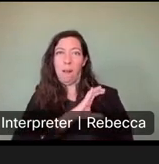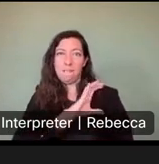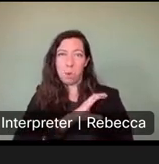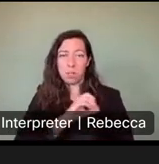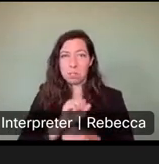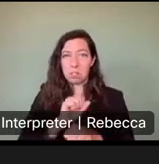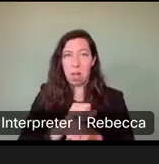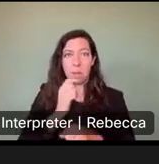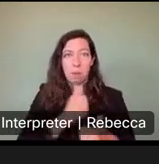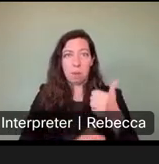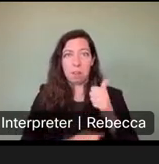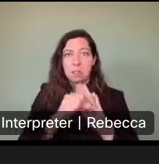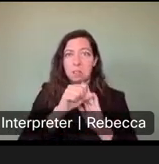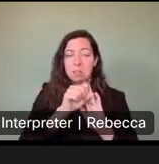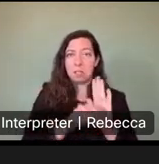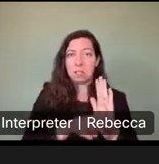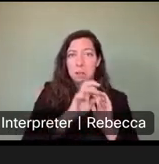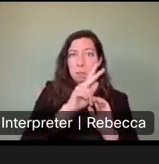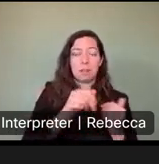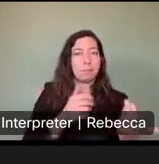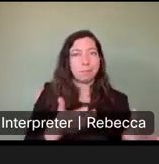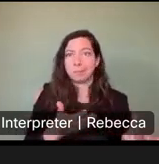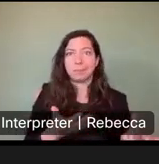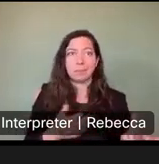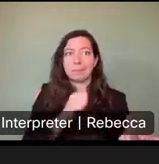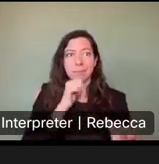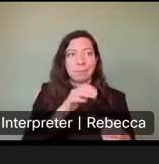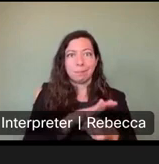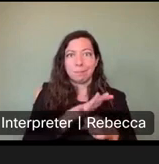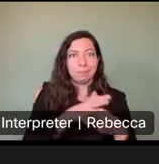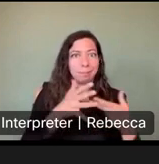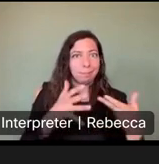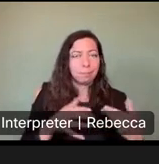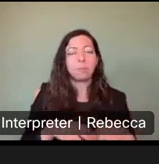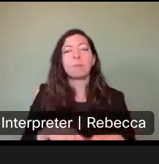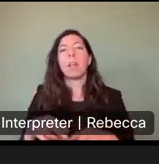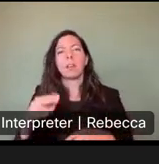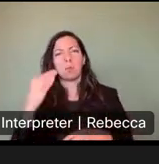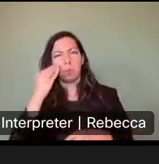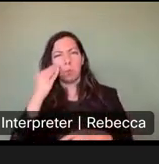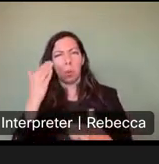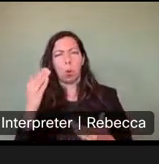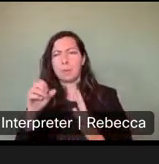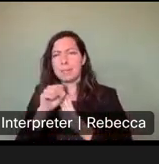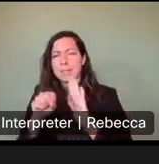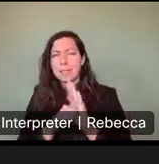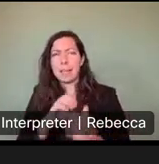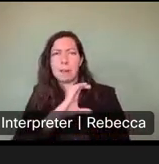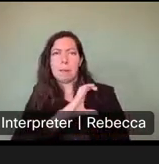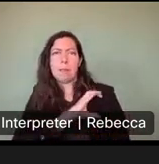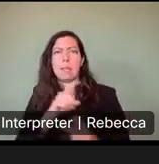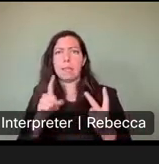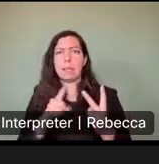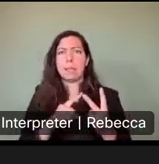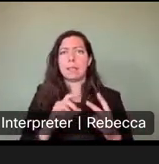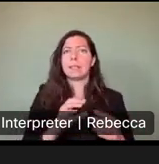all know, law enforcement positions across our state are highly competitive. Um, they're, they're from state police to, uh, city